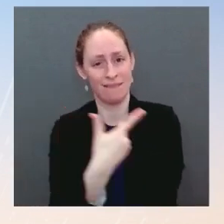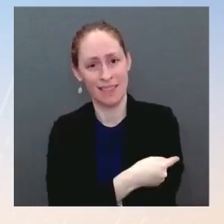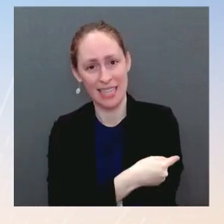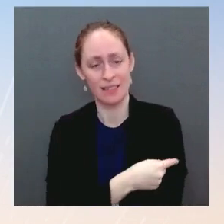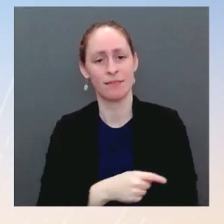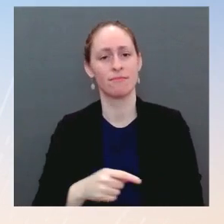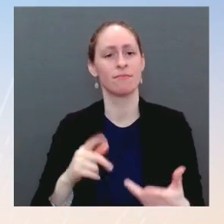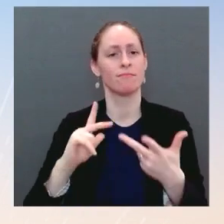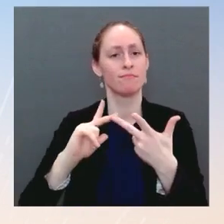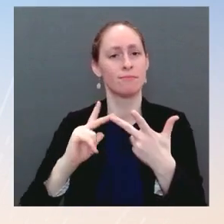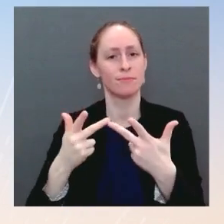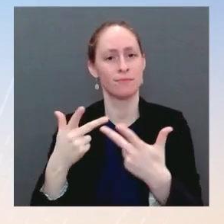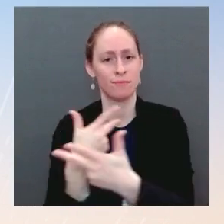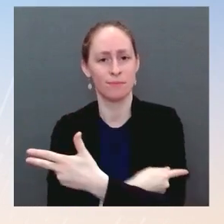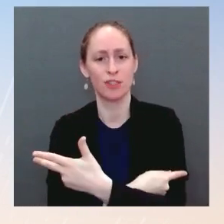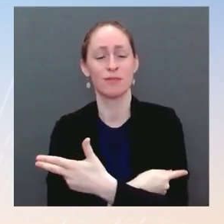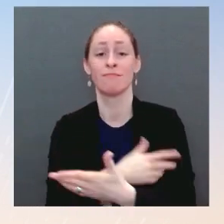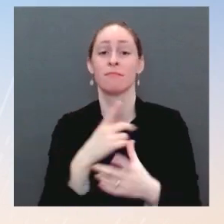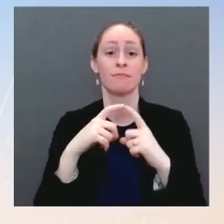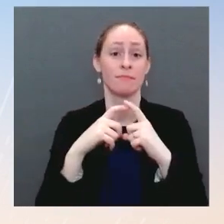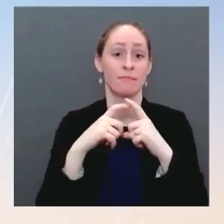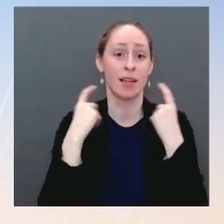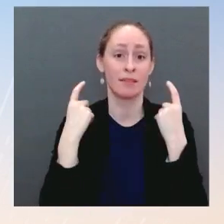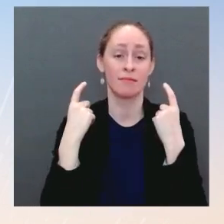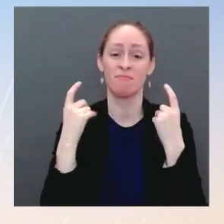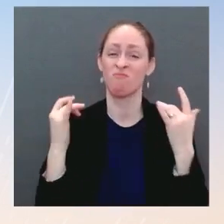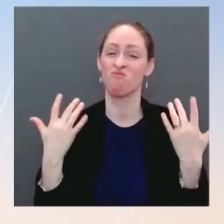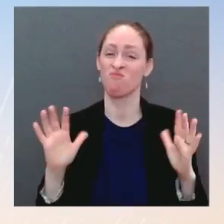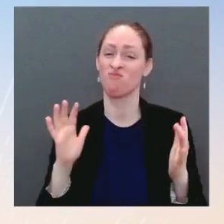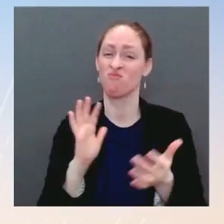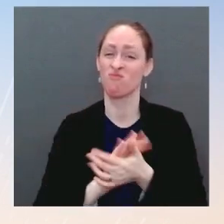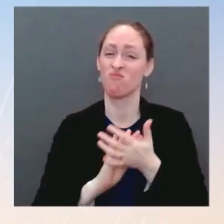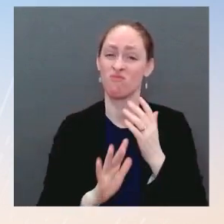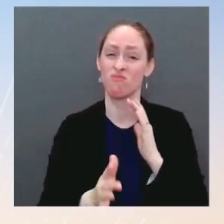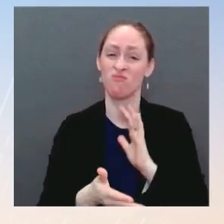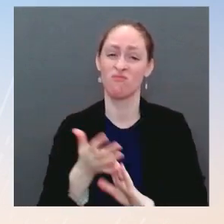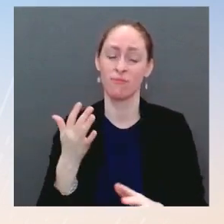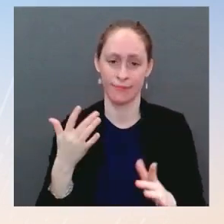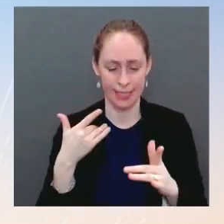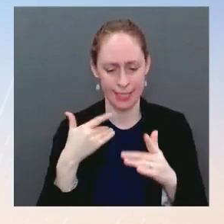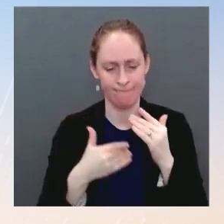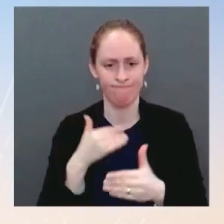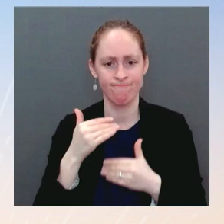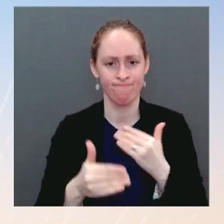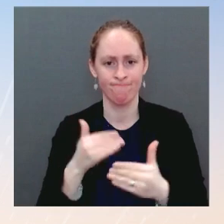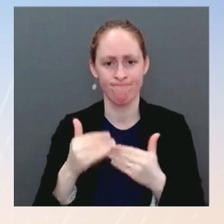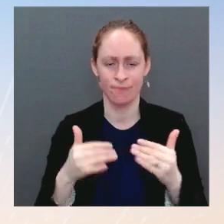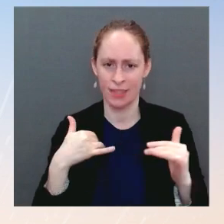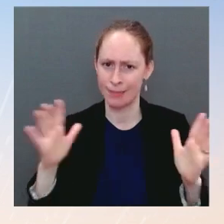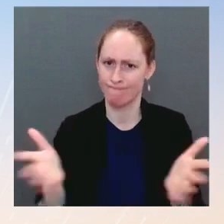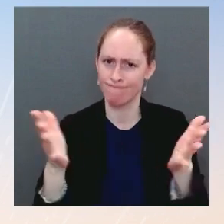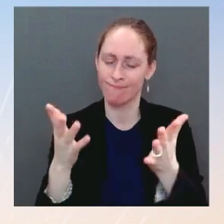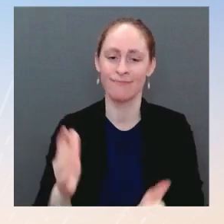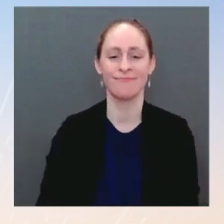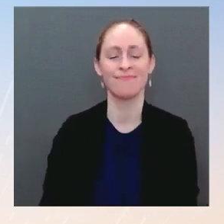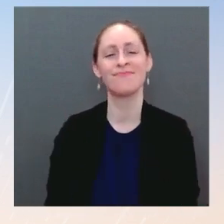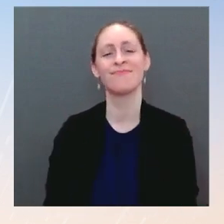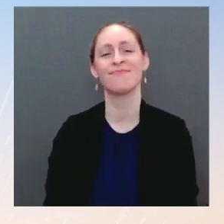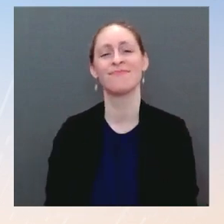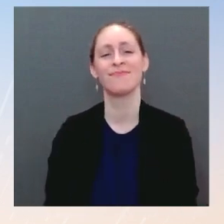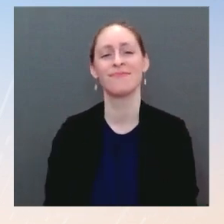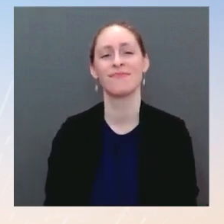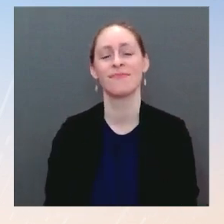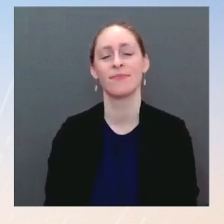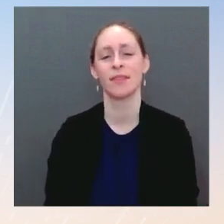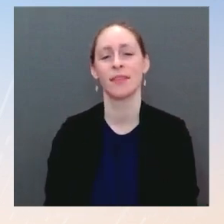components and the steps that we're really focusing our attention on encouraging. Go ahead. The Thank you, Jen, so much. I have a quick follow